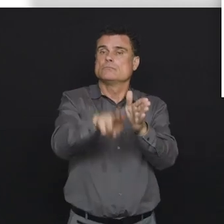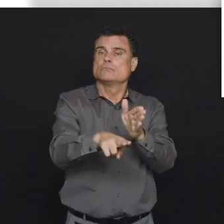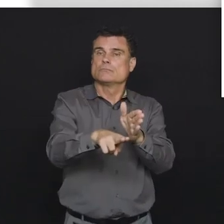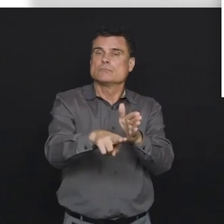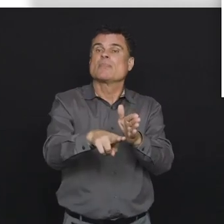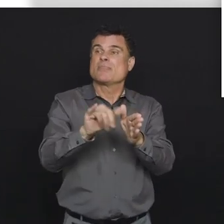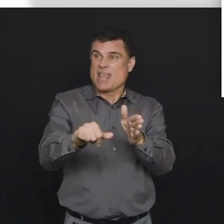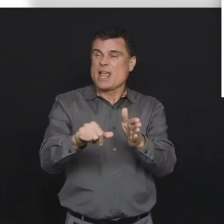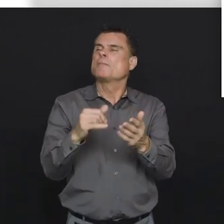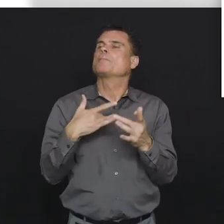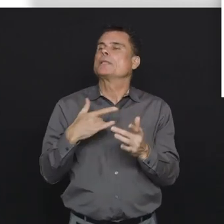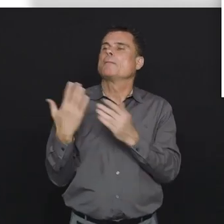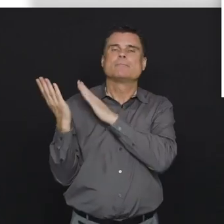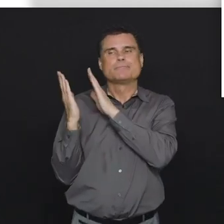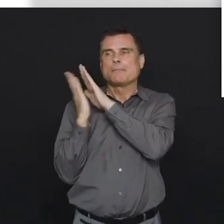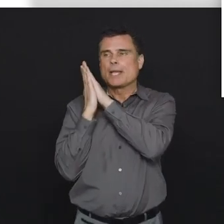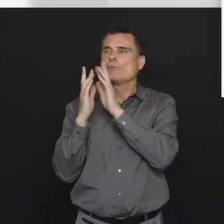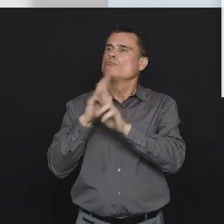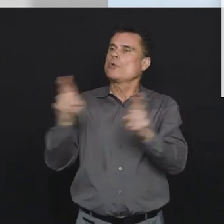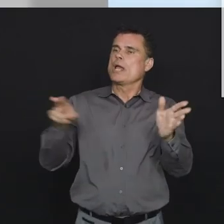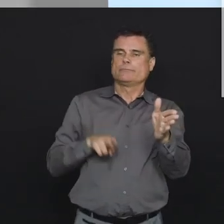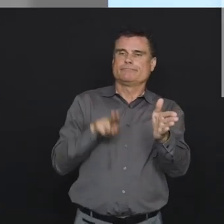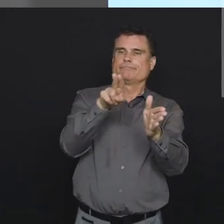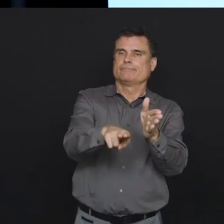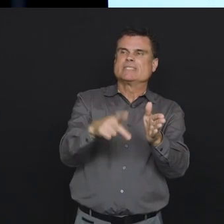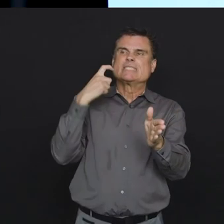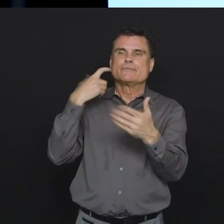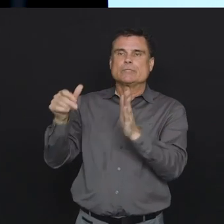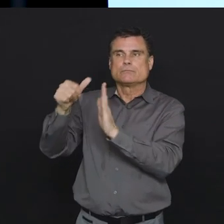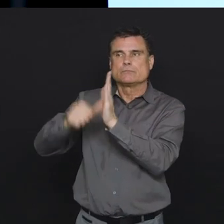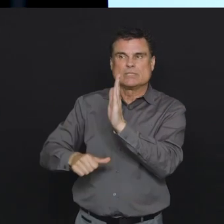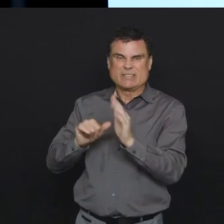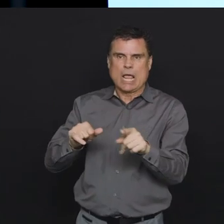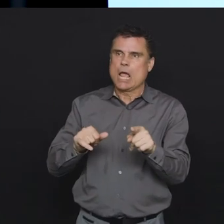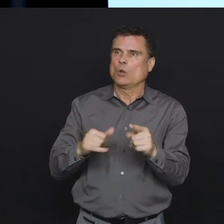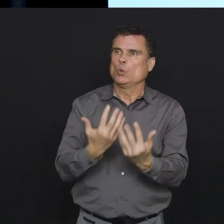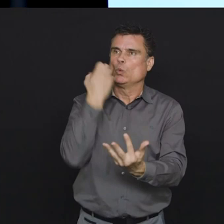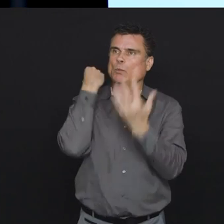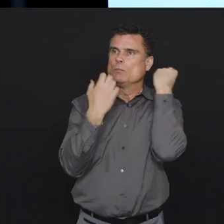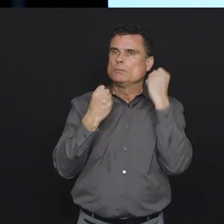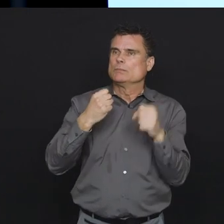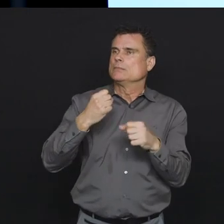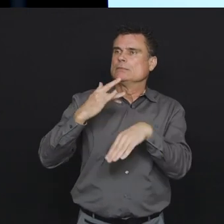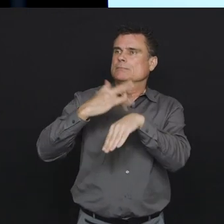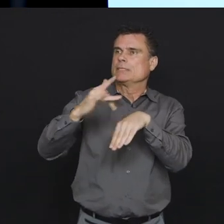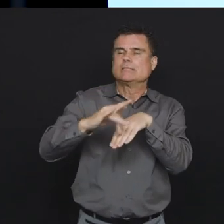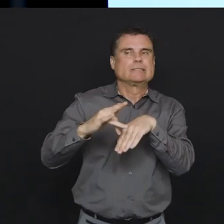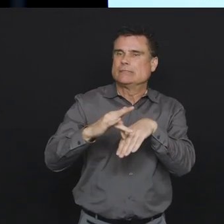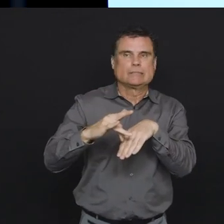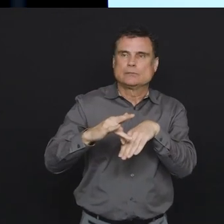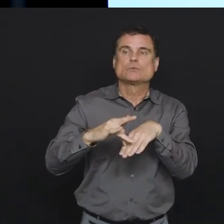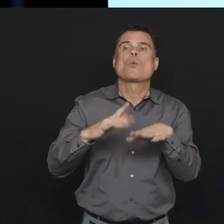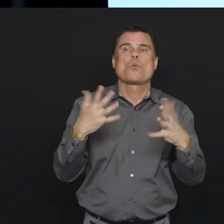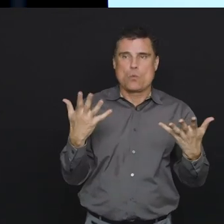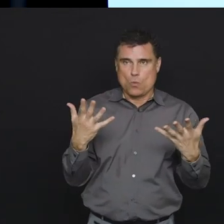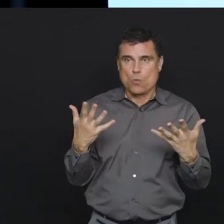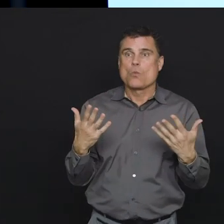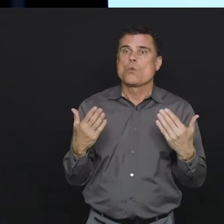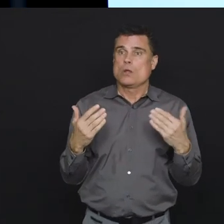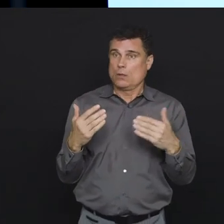rooms in the system to build up our capacity of beds. And then you see, as you come down here for South Korea,